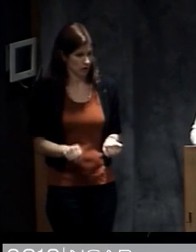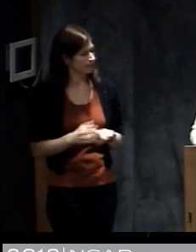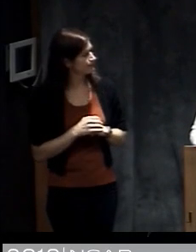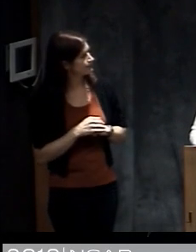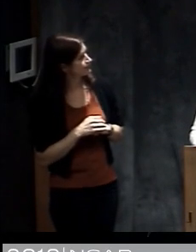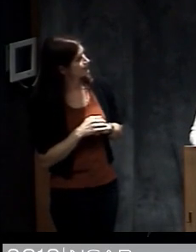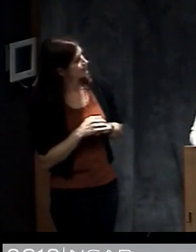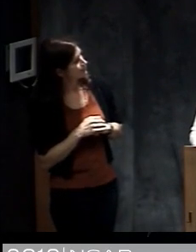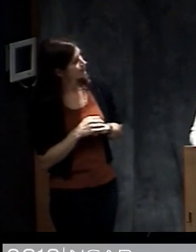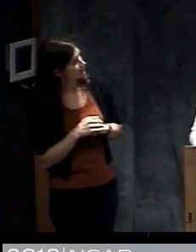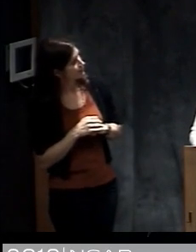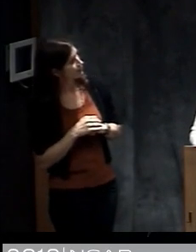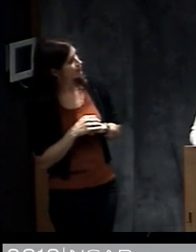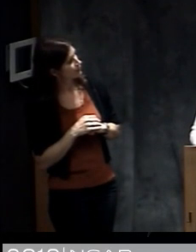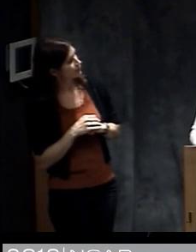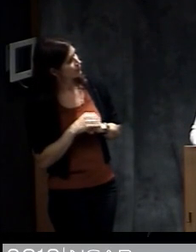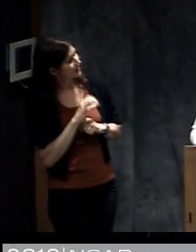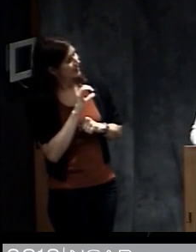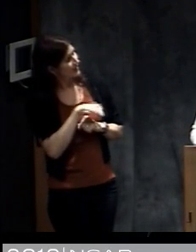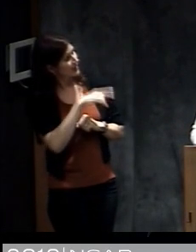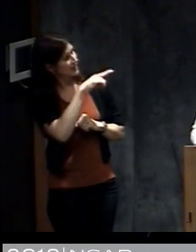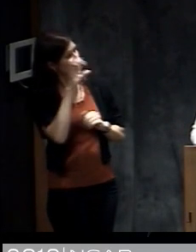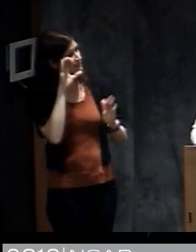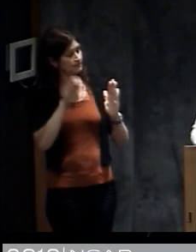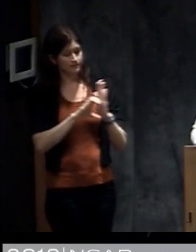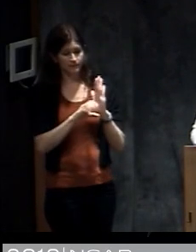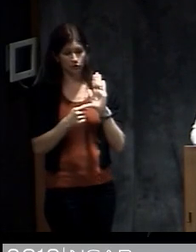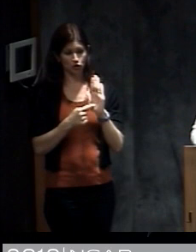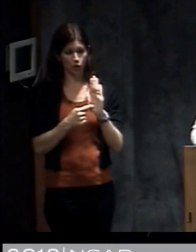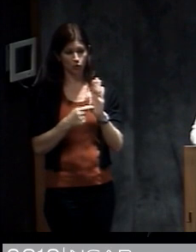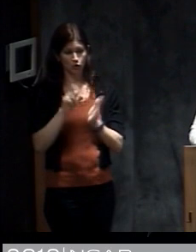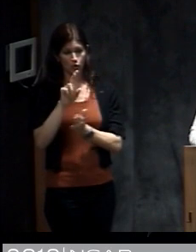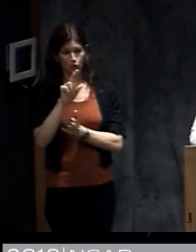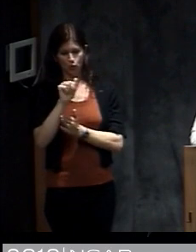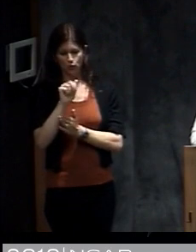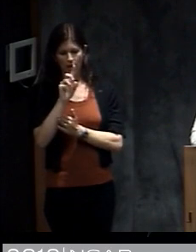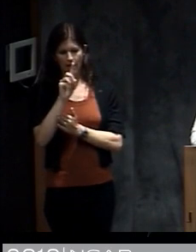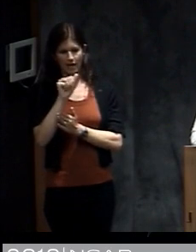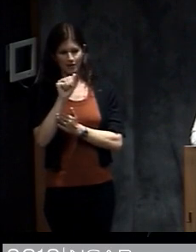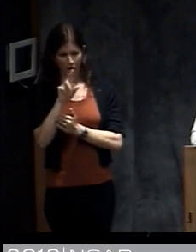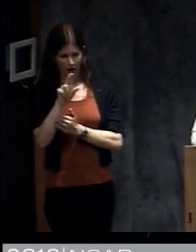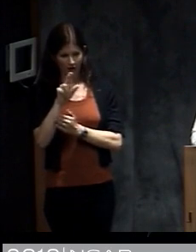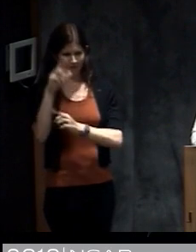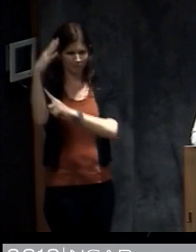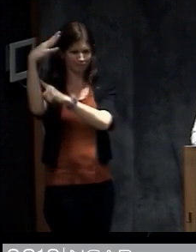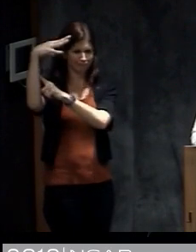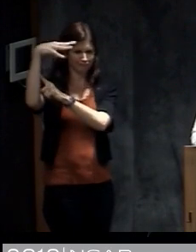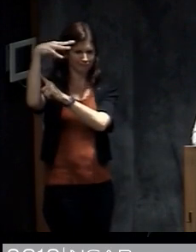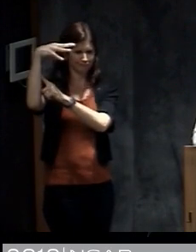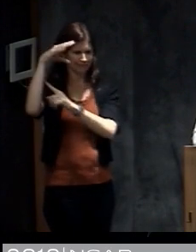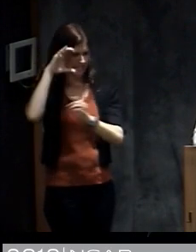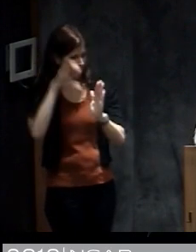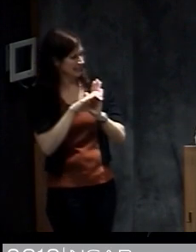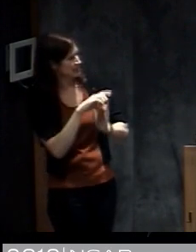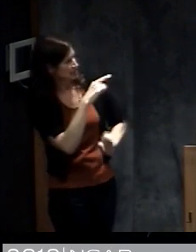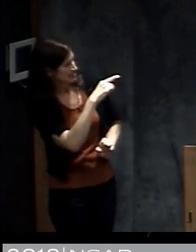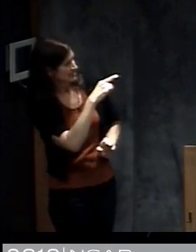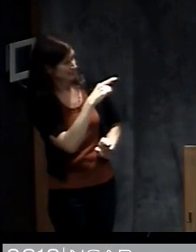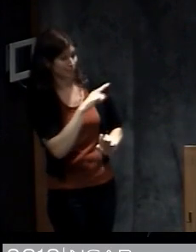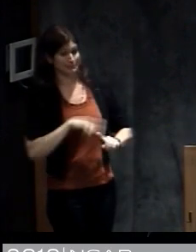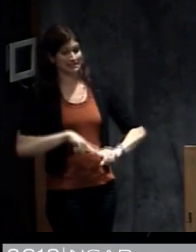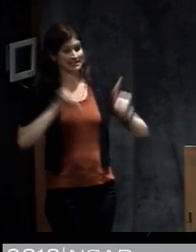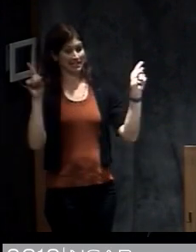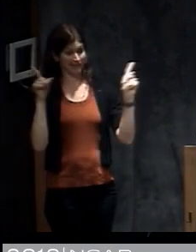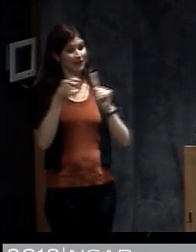So this shows what they did have radar so what radar looked like in those days. So these are radar images on the left you can see they look really different